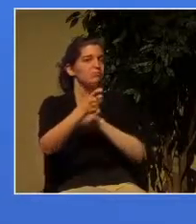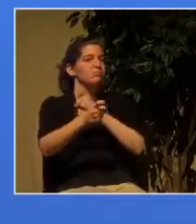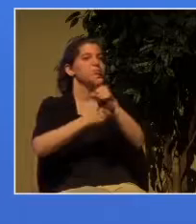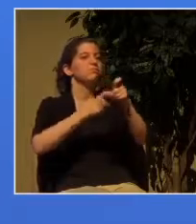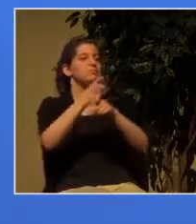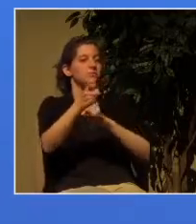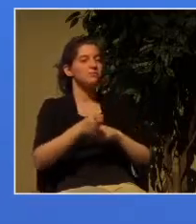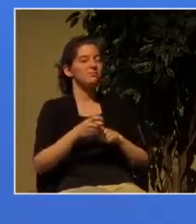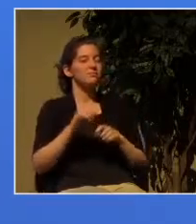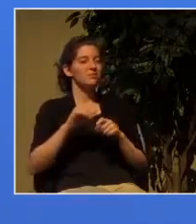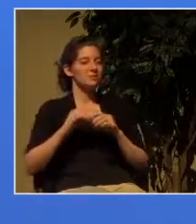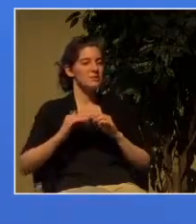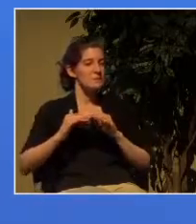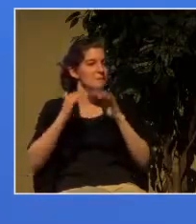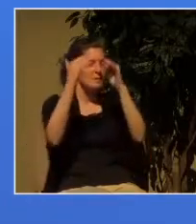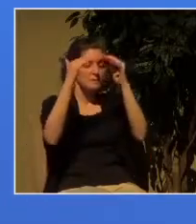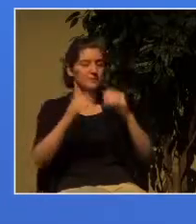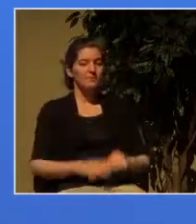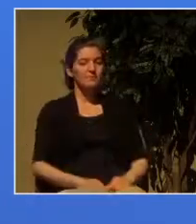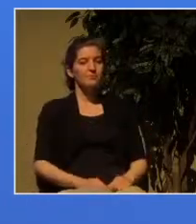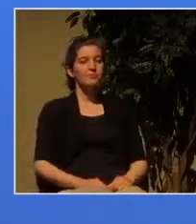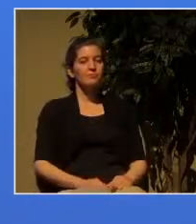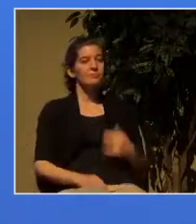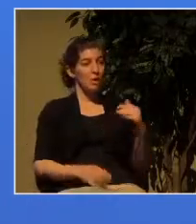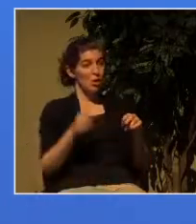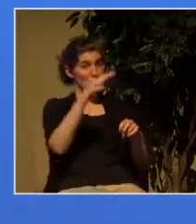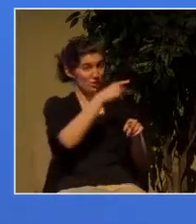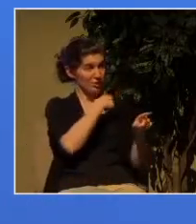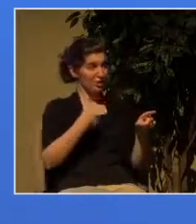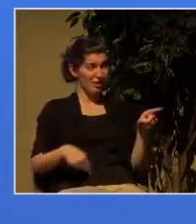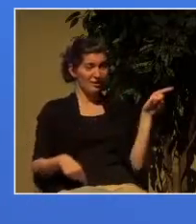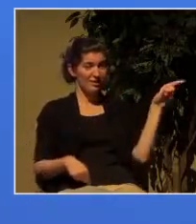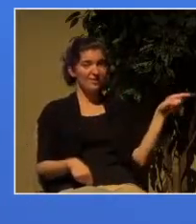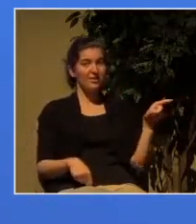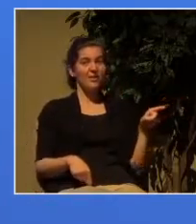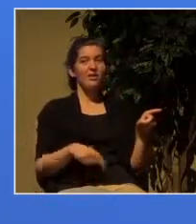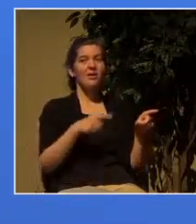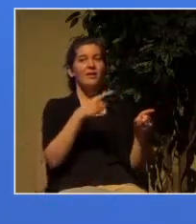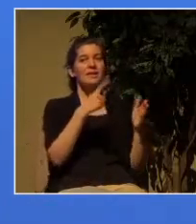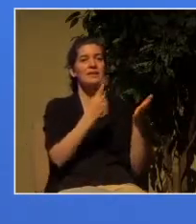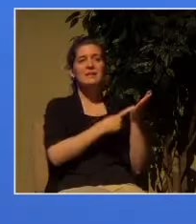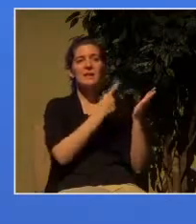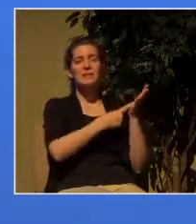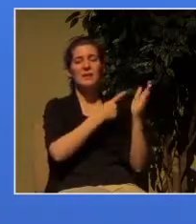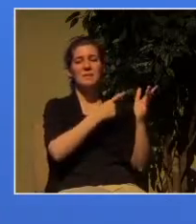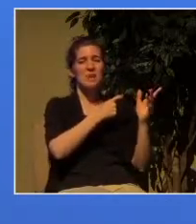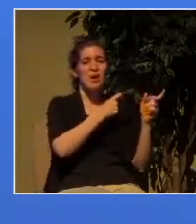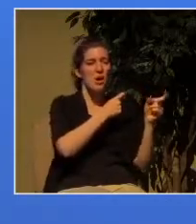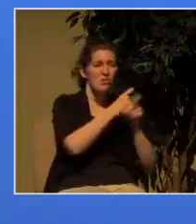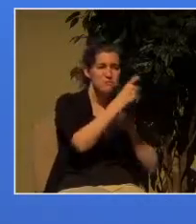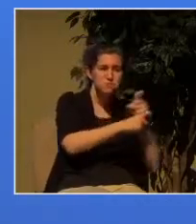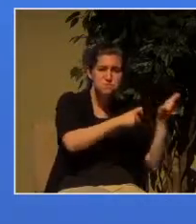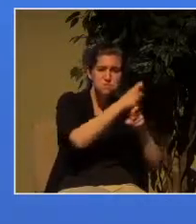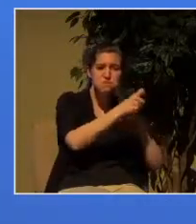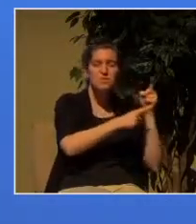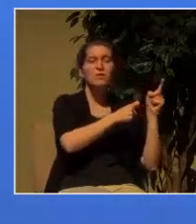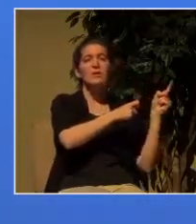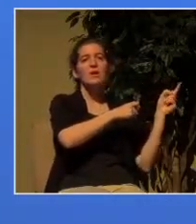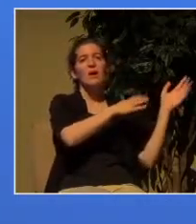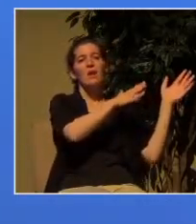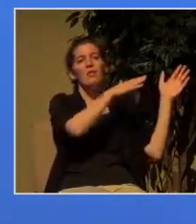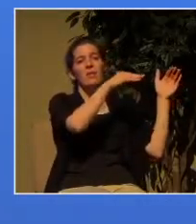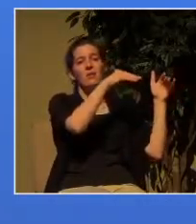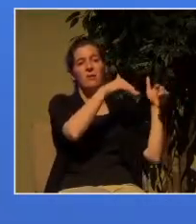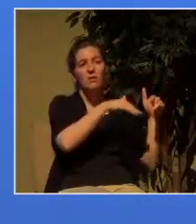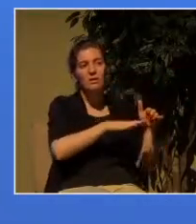these waves of persecution where sometimes they really let up the pressure and the church just really